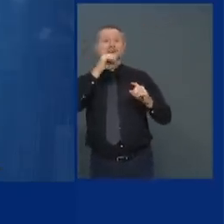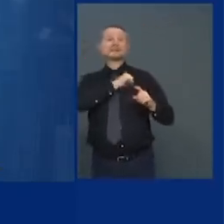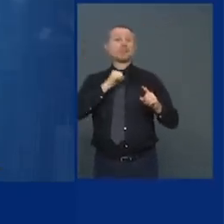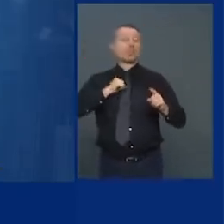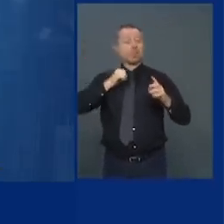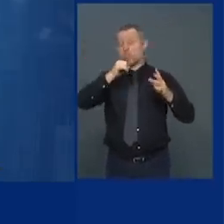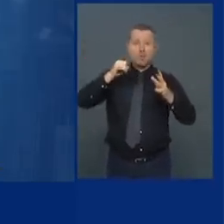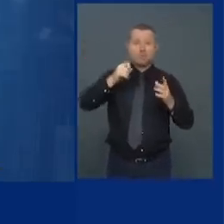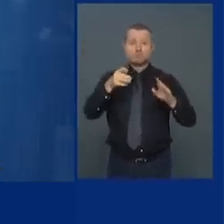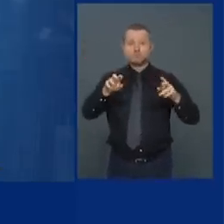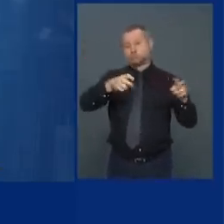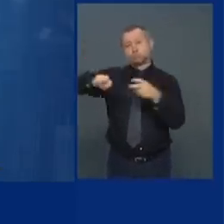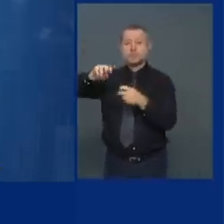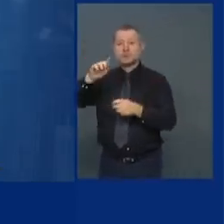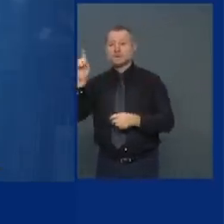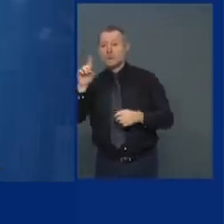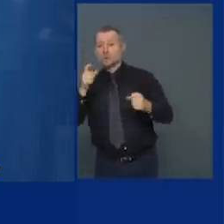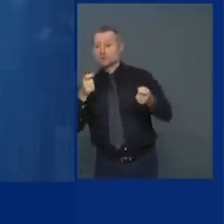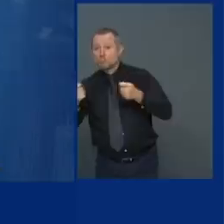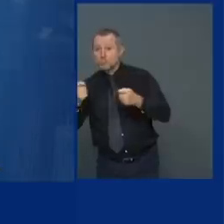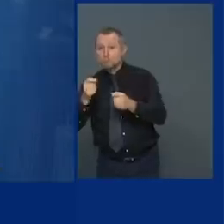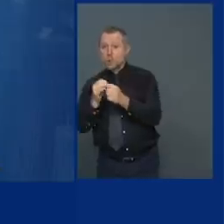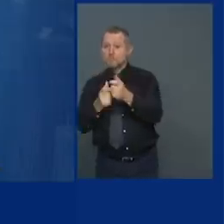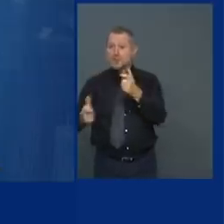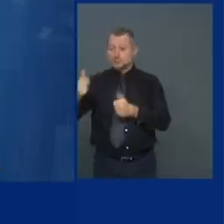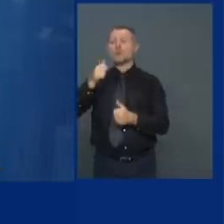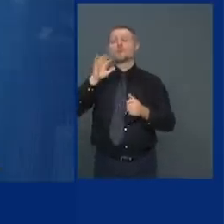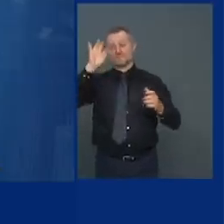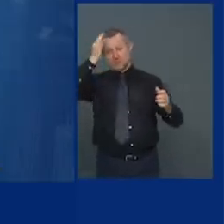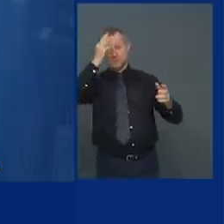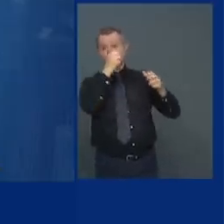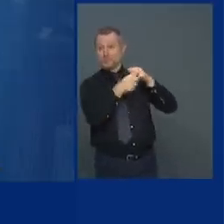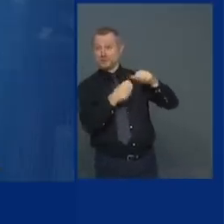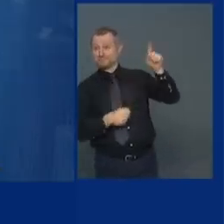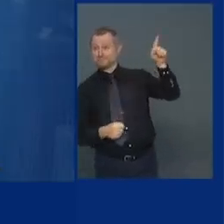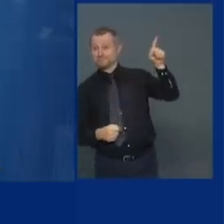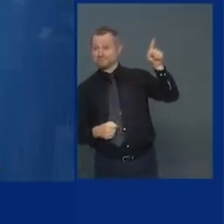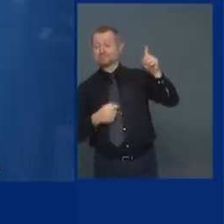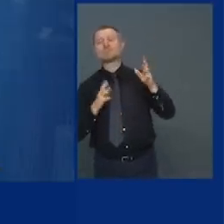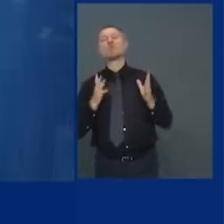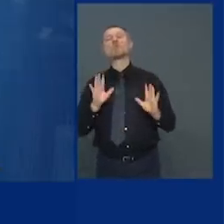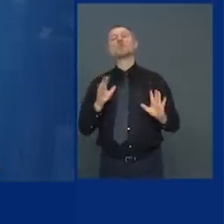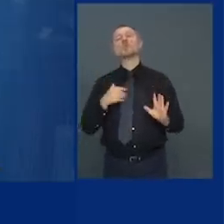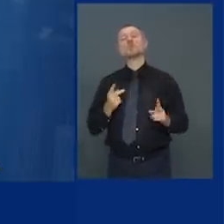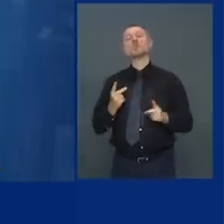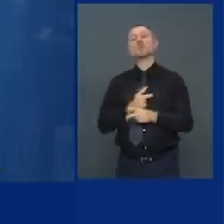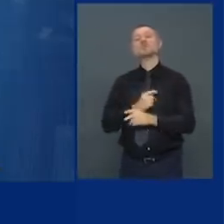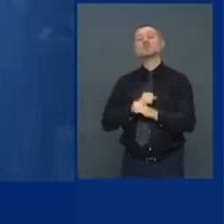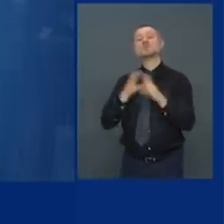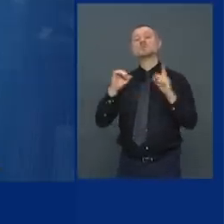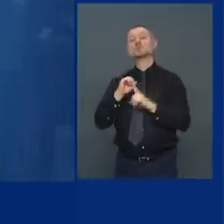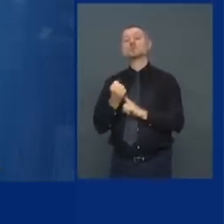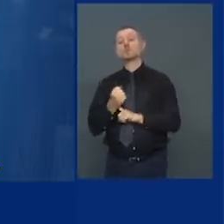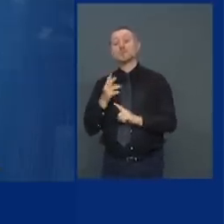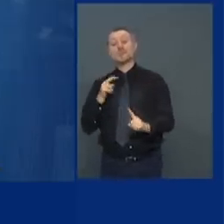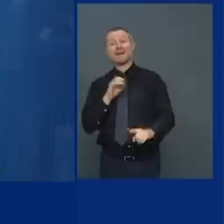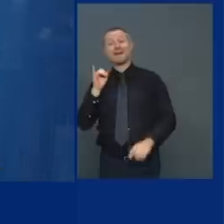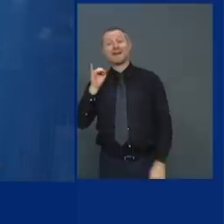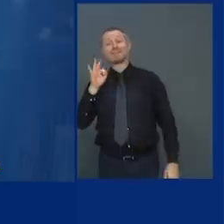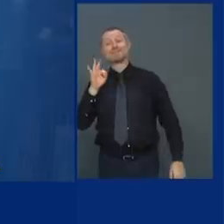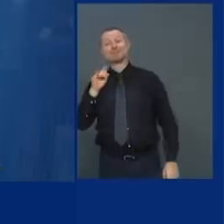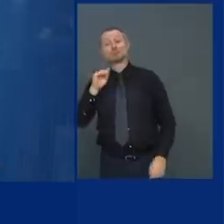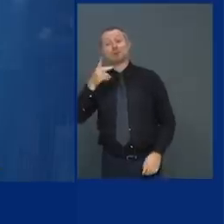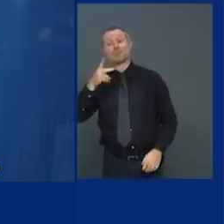cases it's a federal problem worst case scenario from New York's point of view Donald Trump wins